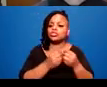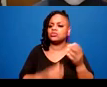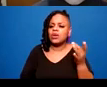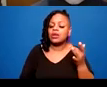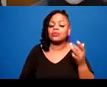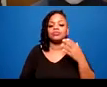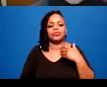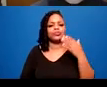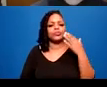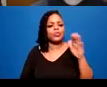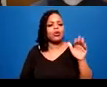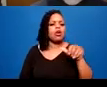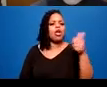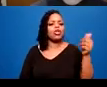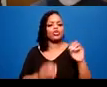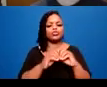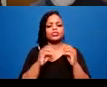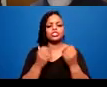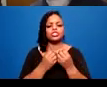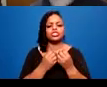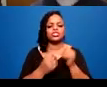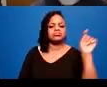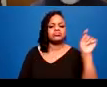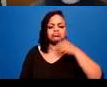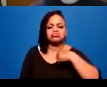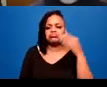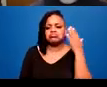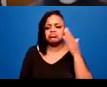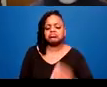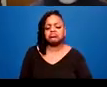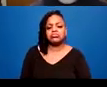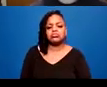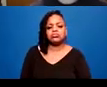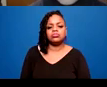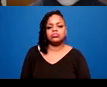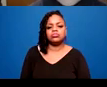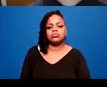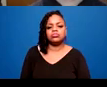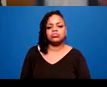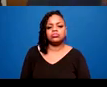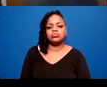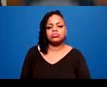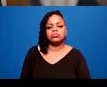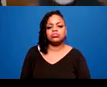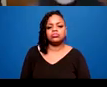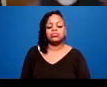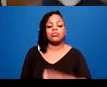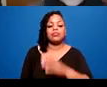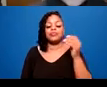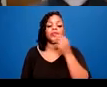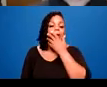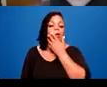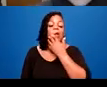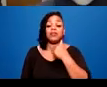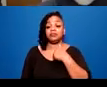rely on a lot of resources because they're